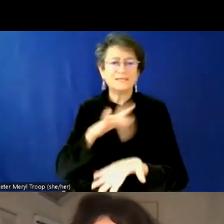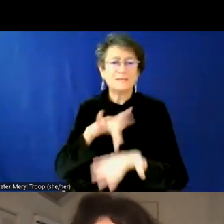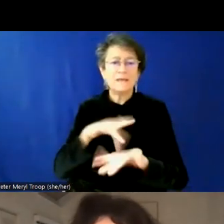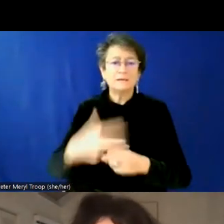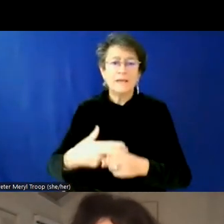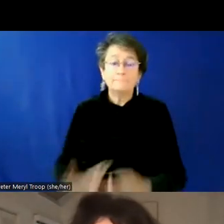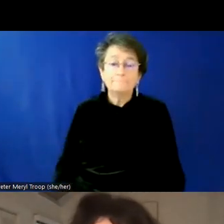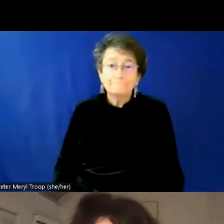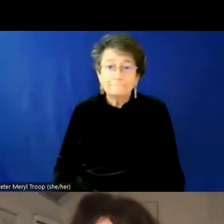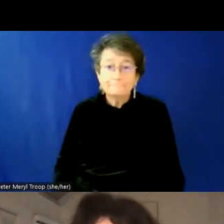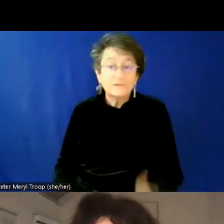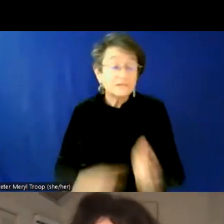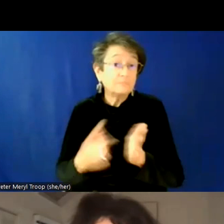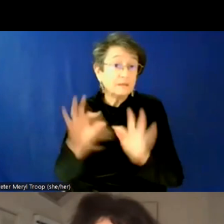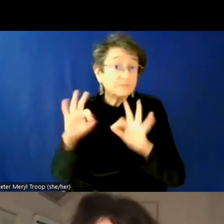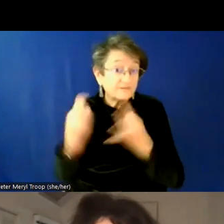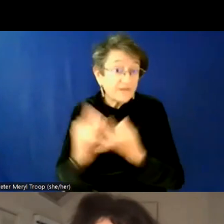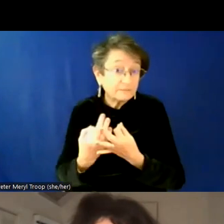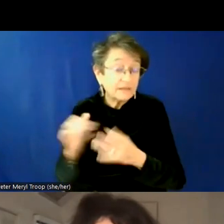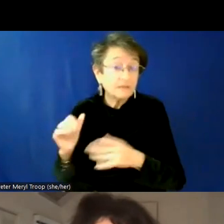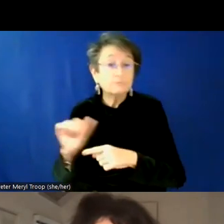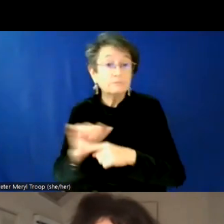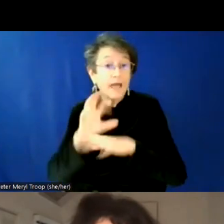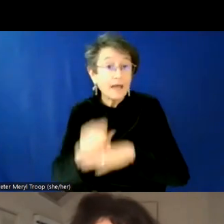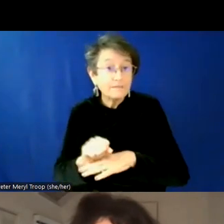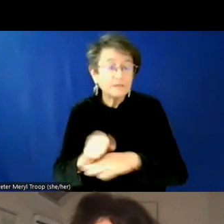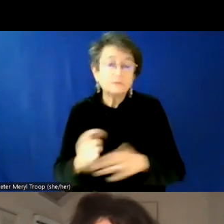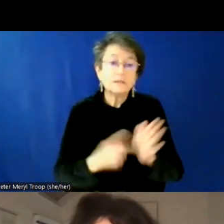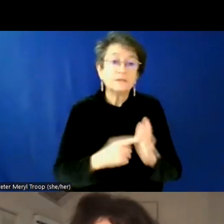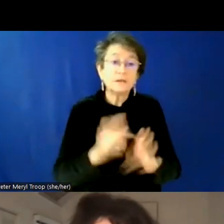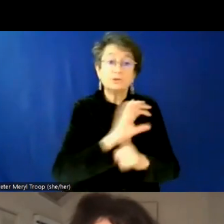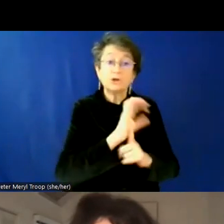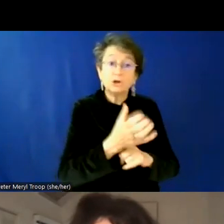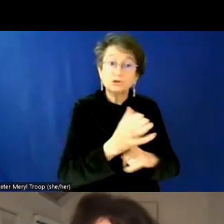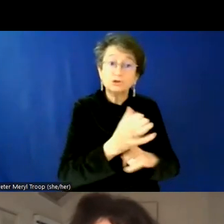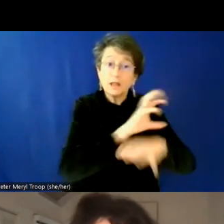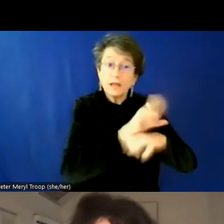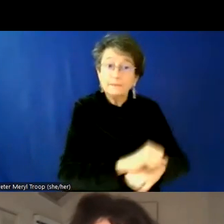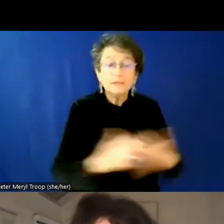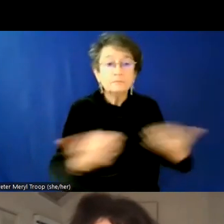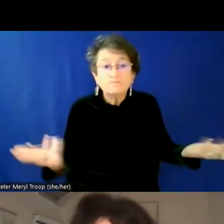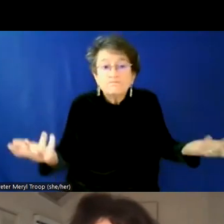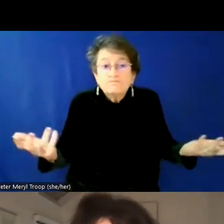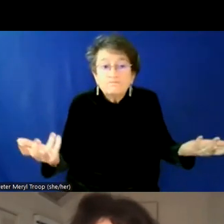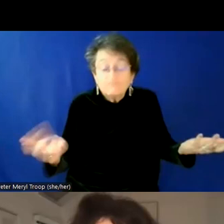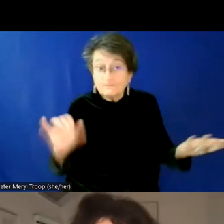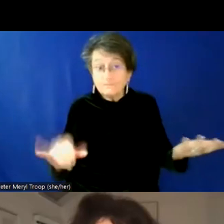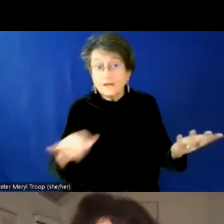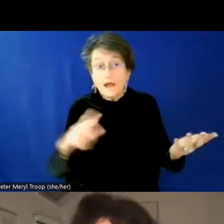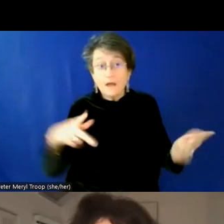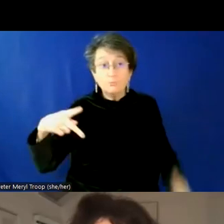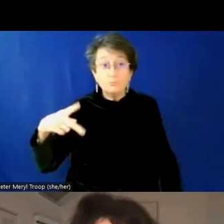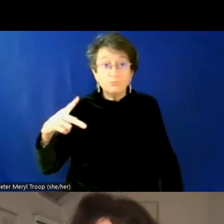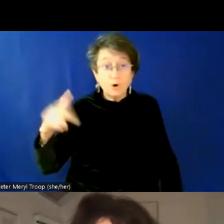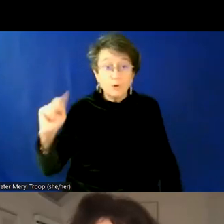it's a, it's a family practice. Sometimes it's a cultural practice, but that can be a really important piece. Um, and again, the piece about pronouns, yes, you will